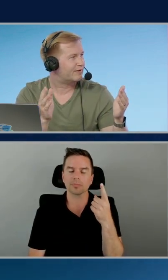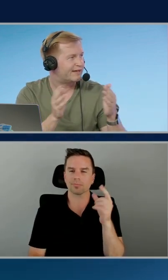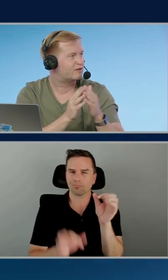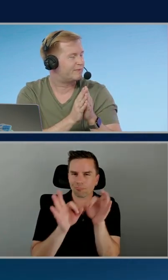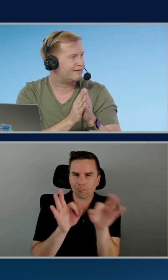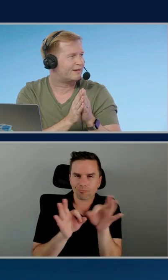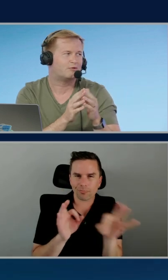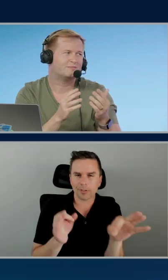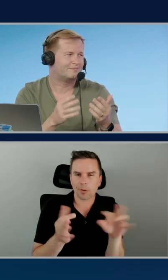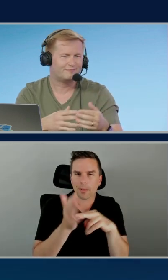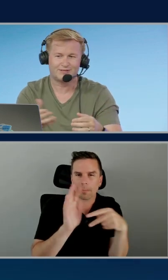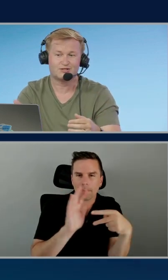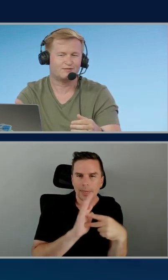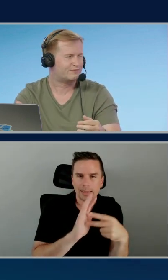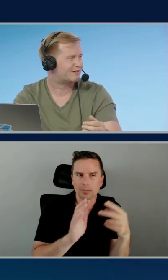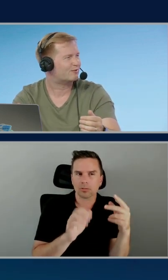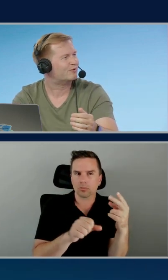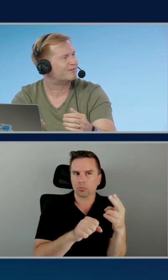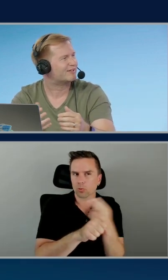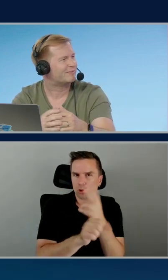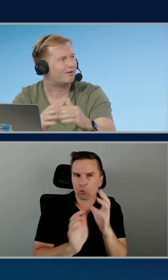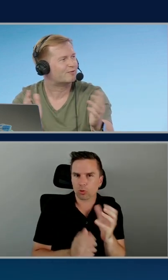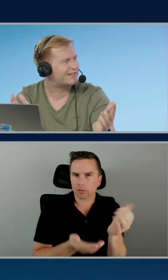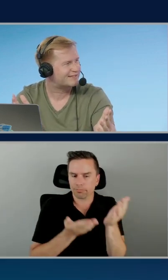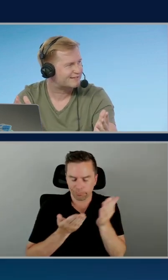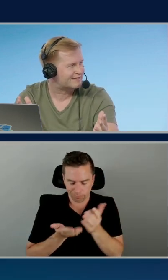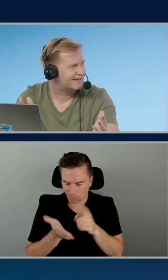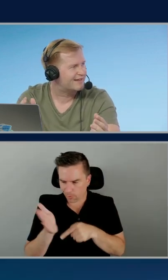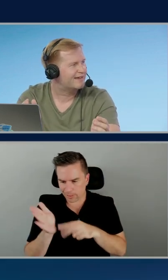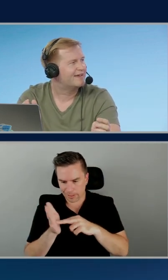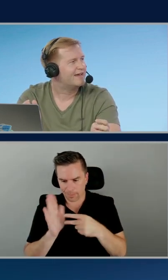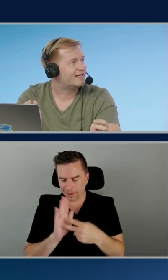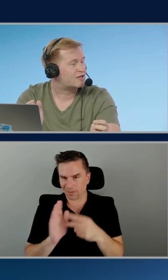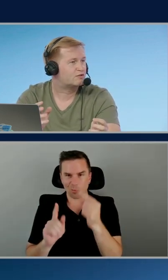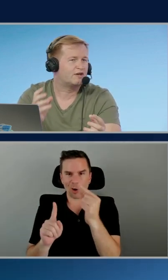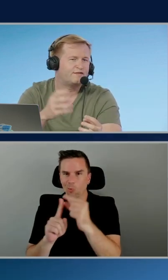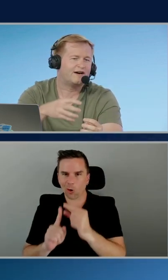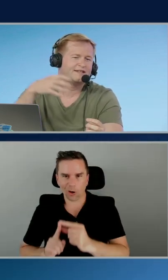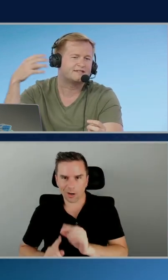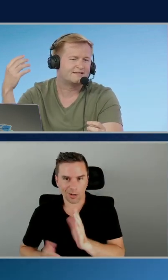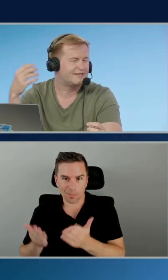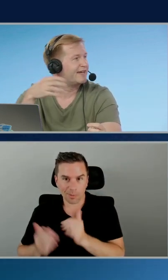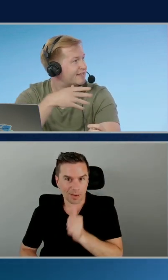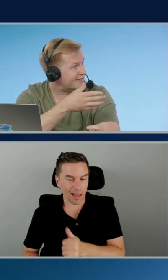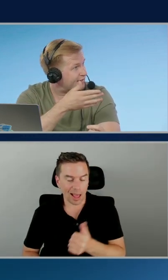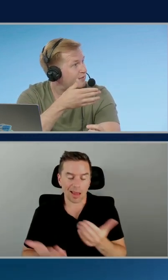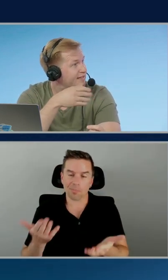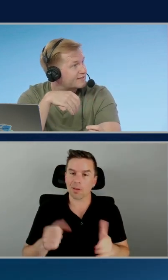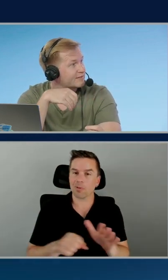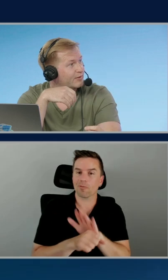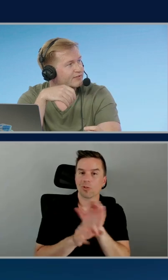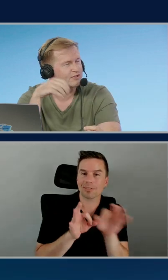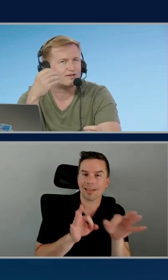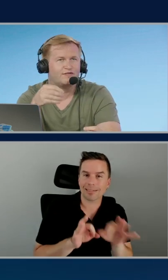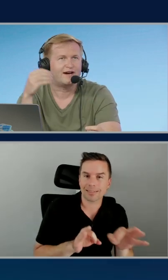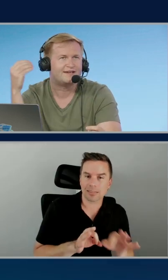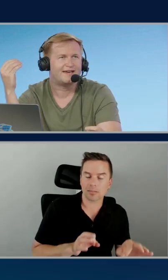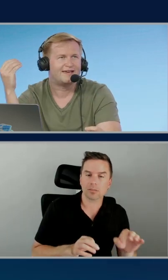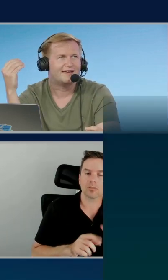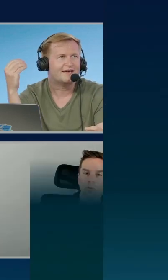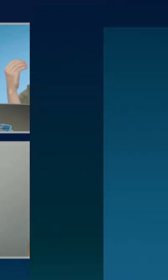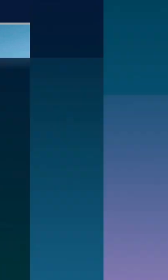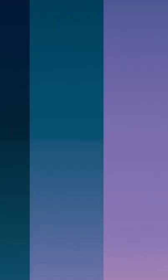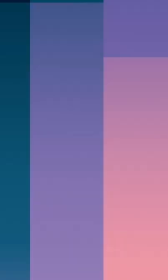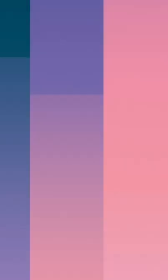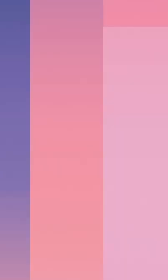input. And it could be, that wouldn't be just a single word. It could be a whole sentence. Right, right. so trying to find this- Yeah, exactly. Context is important. So trying to find